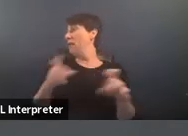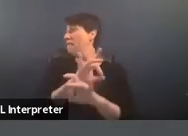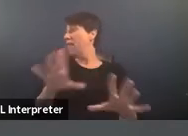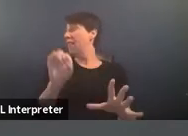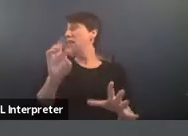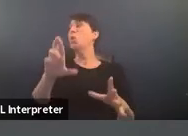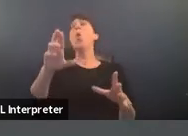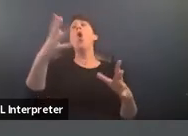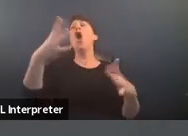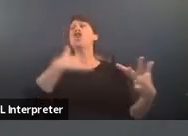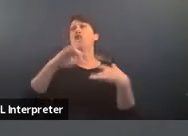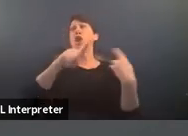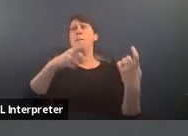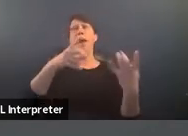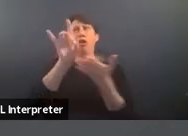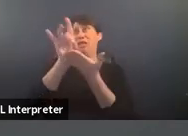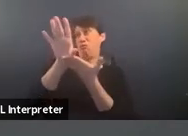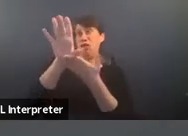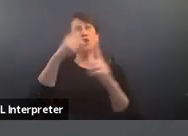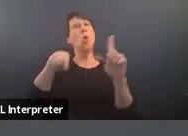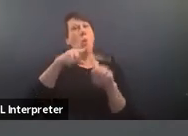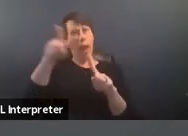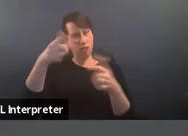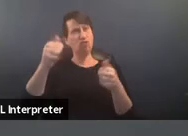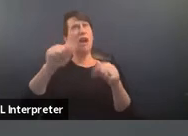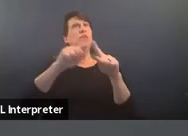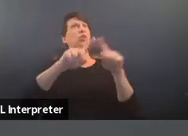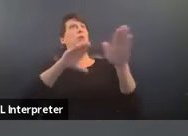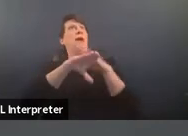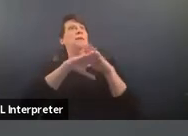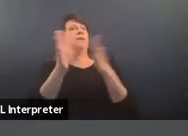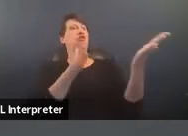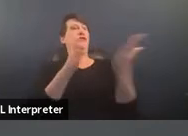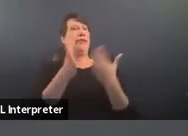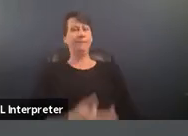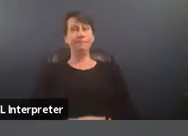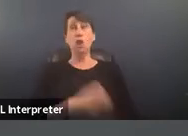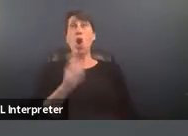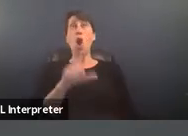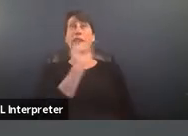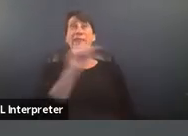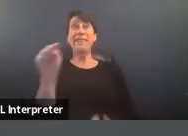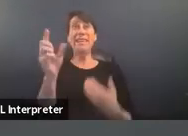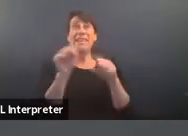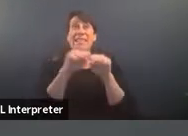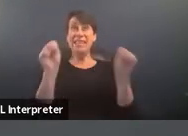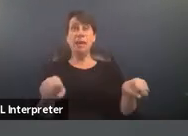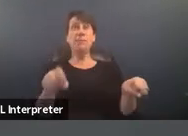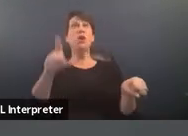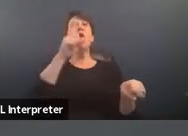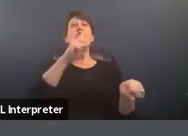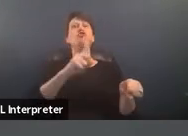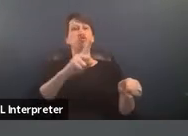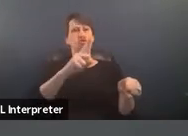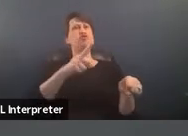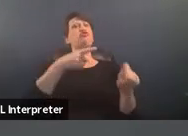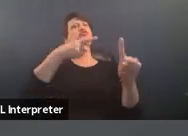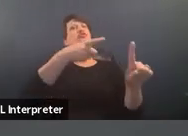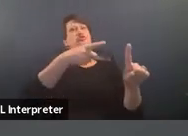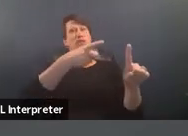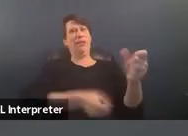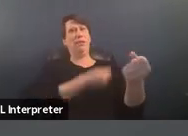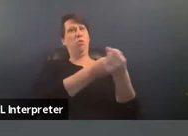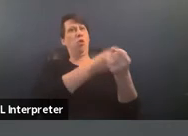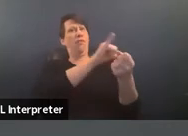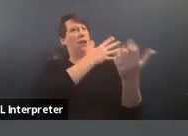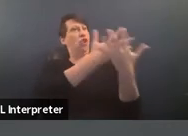deportation when attempting to access services all of these systems actually buffer what we call the carceral system or